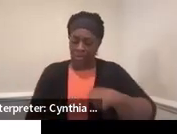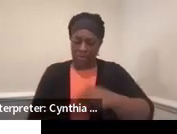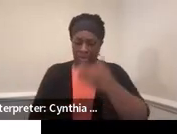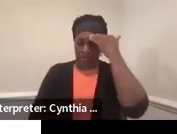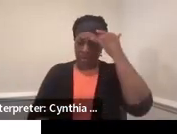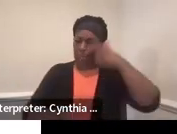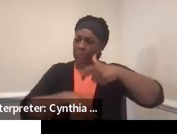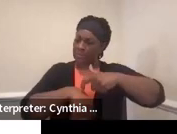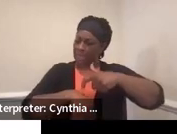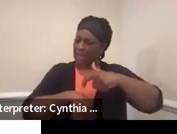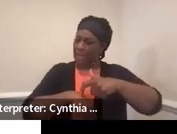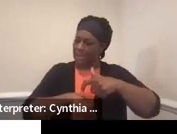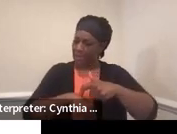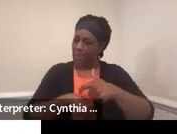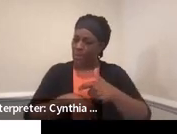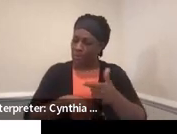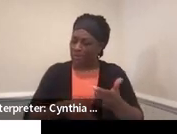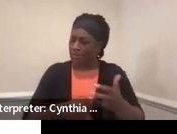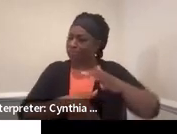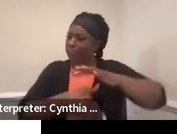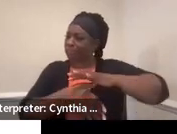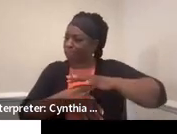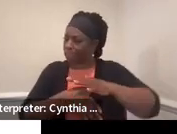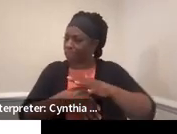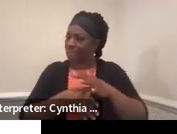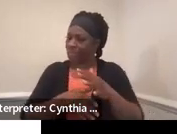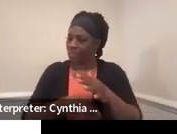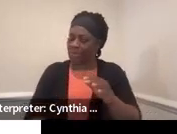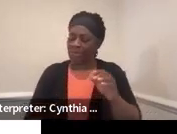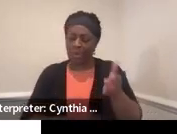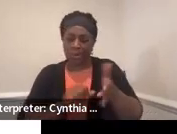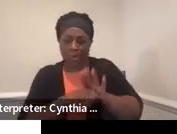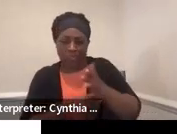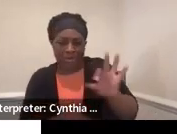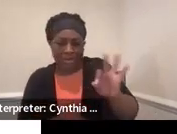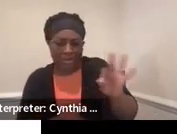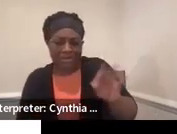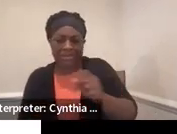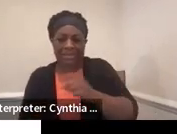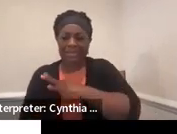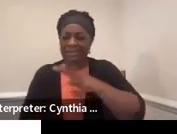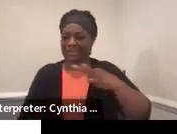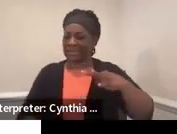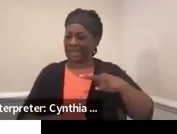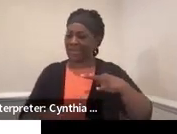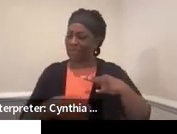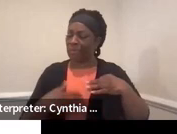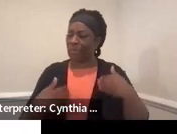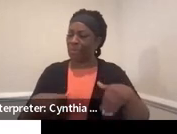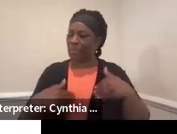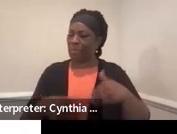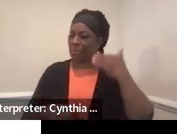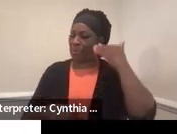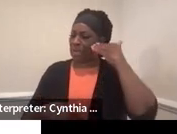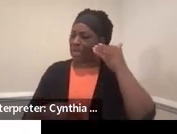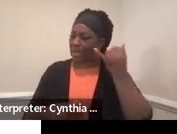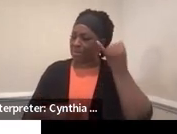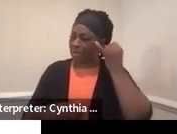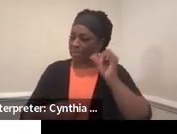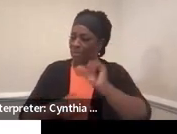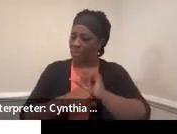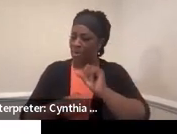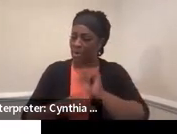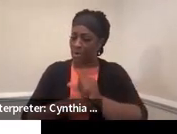is a premium, especially now with the effects of COVID and staffing and all those types of things. So we don't want